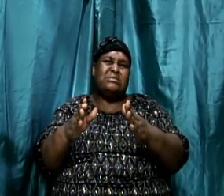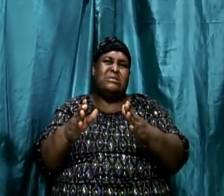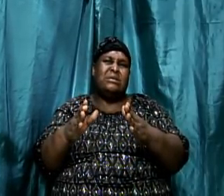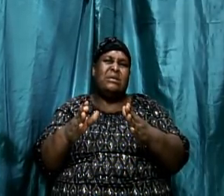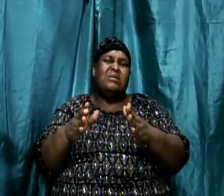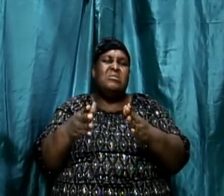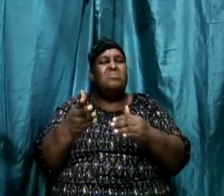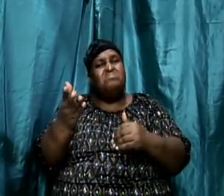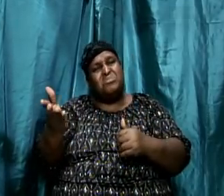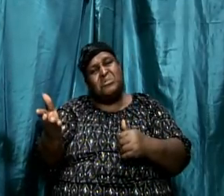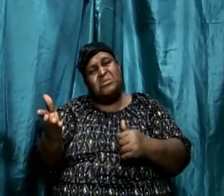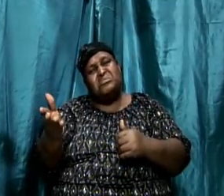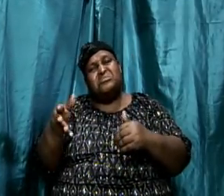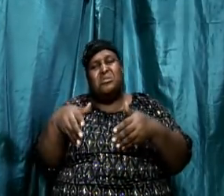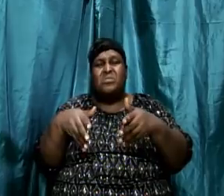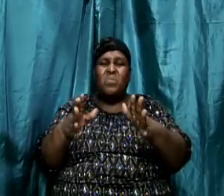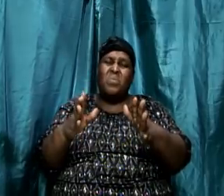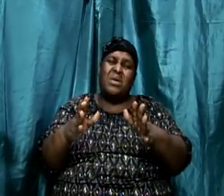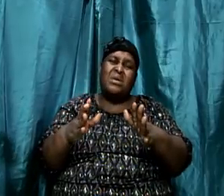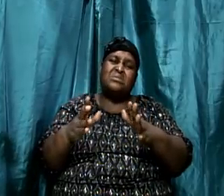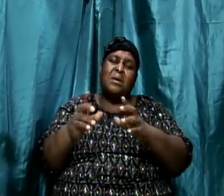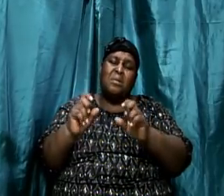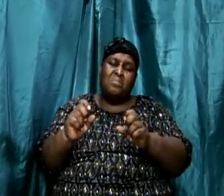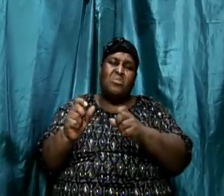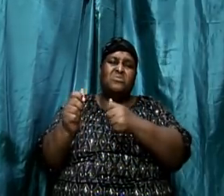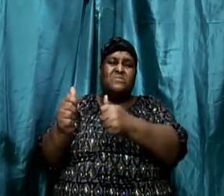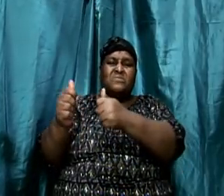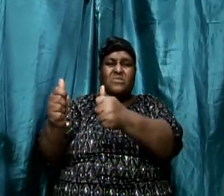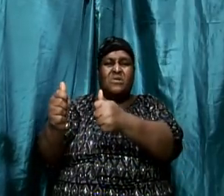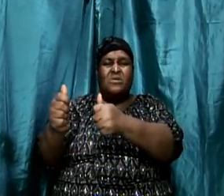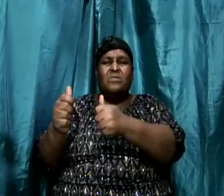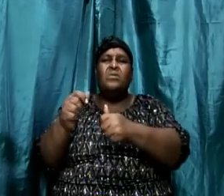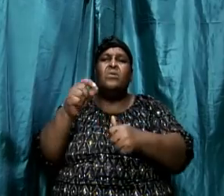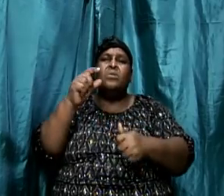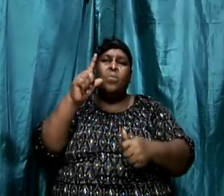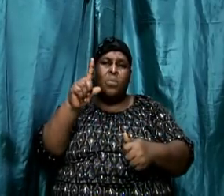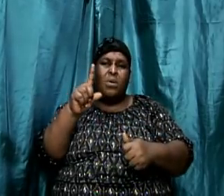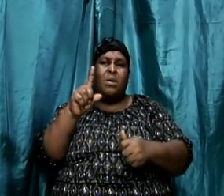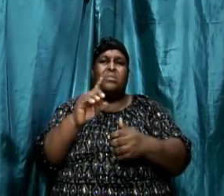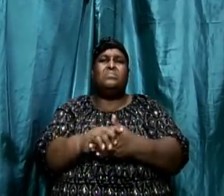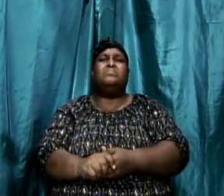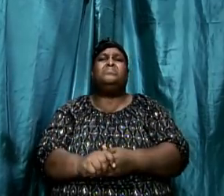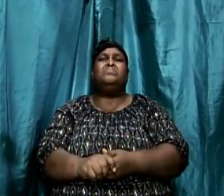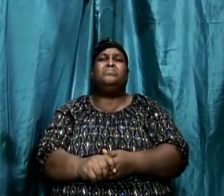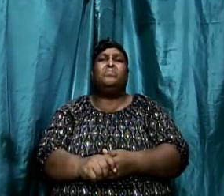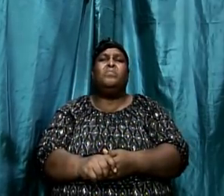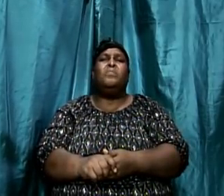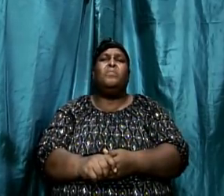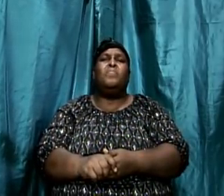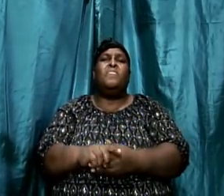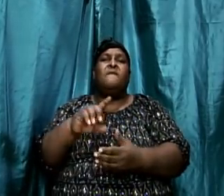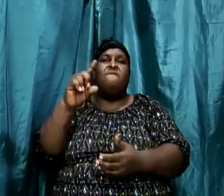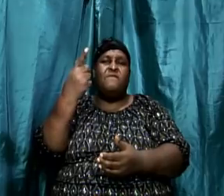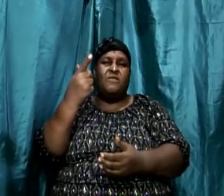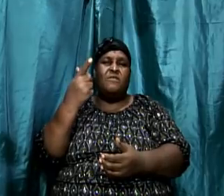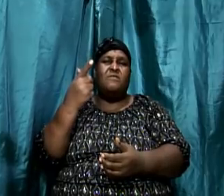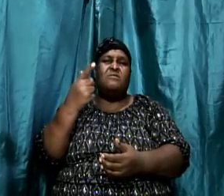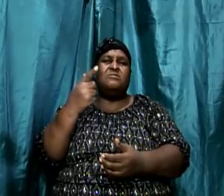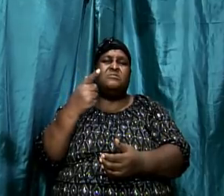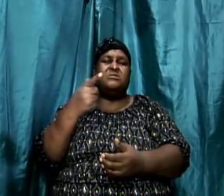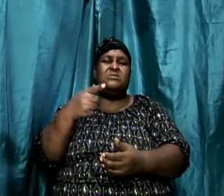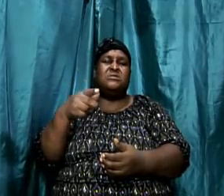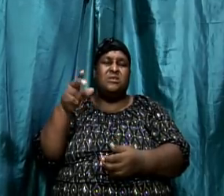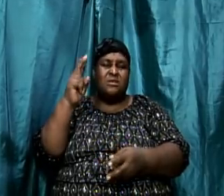to talk about diligent Bible study. Number one. The first step is what we call